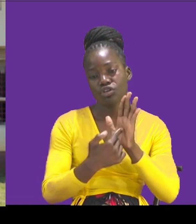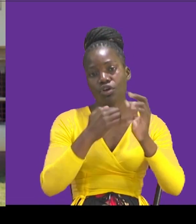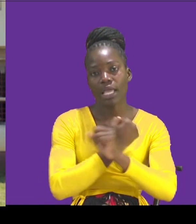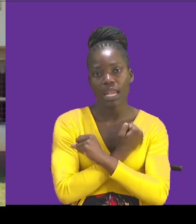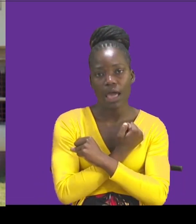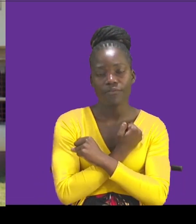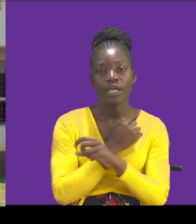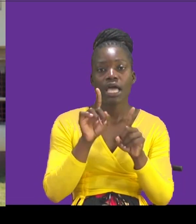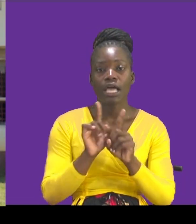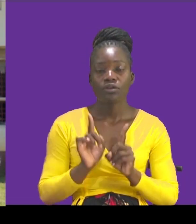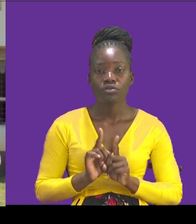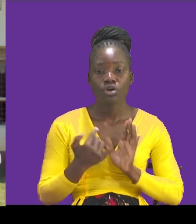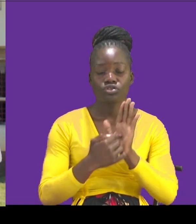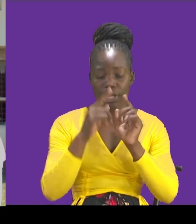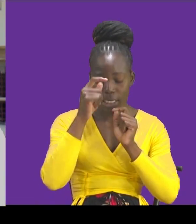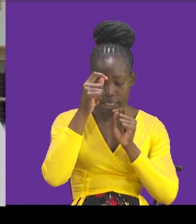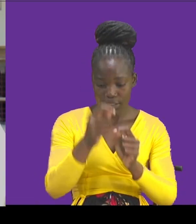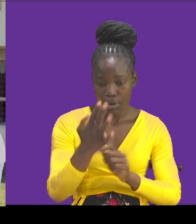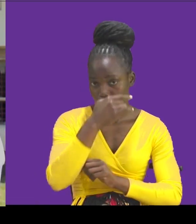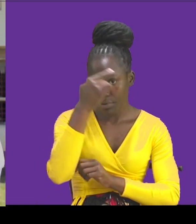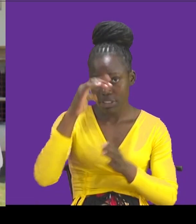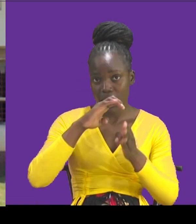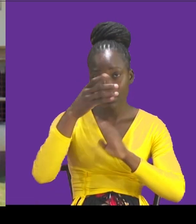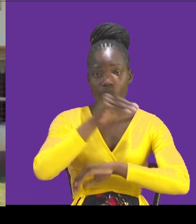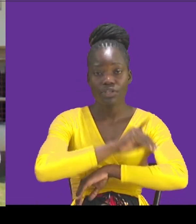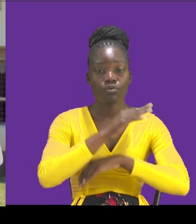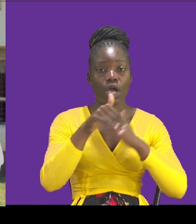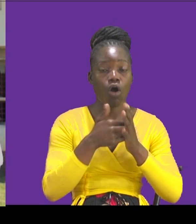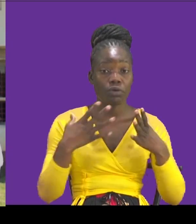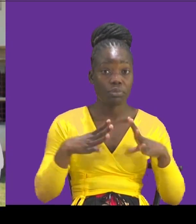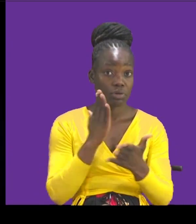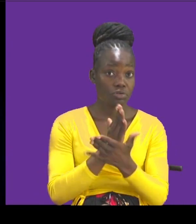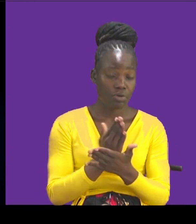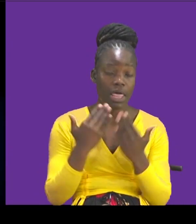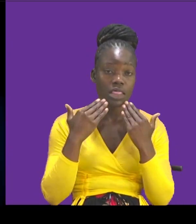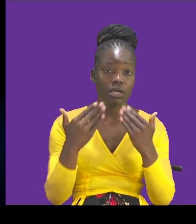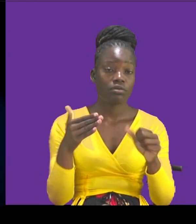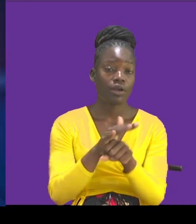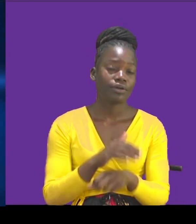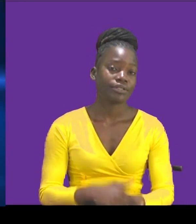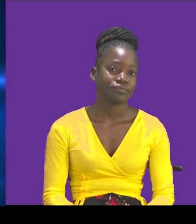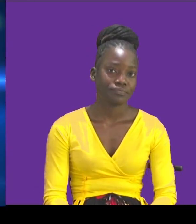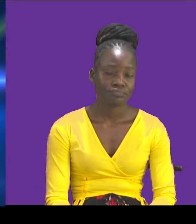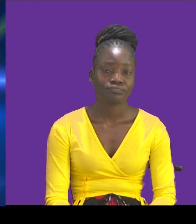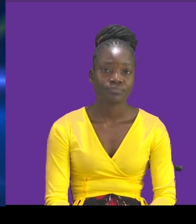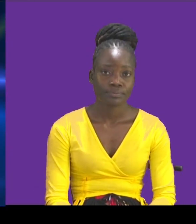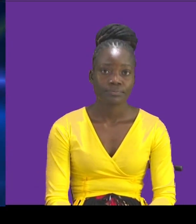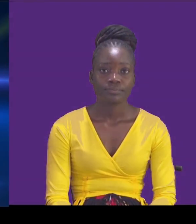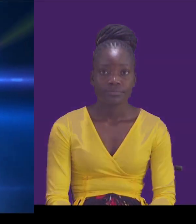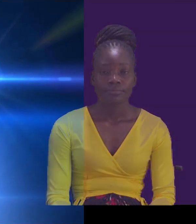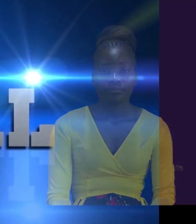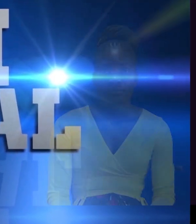keep showing respect because at the end of the day, we are all human. Thank you very much. Thank you